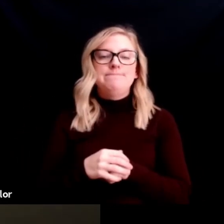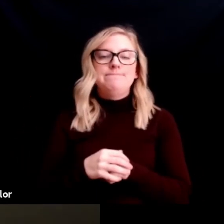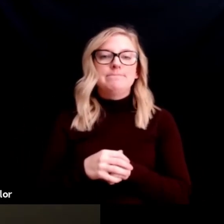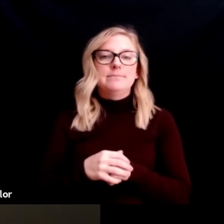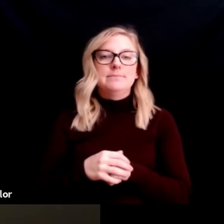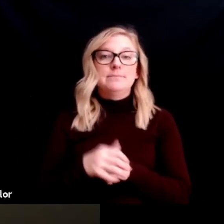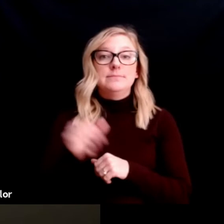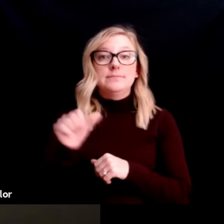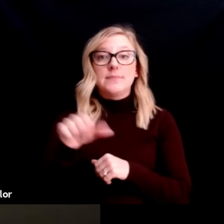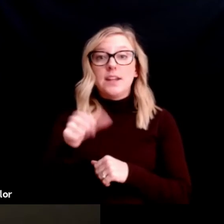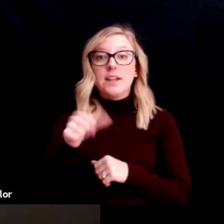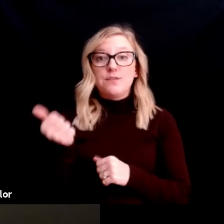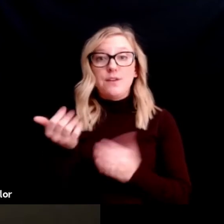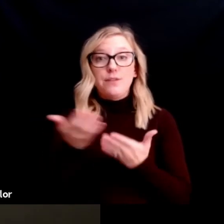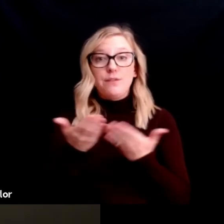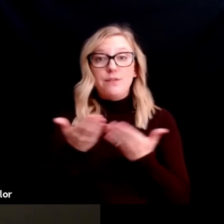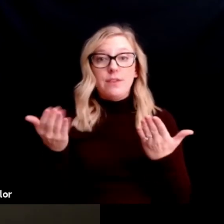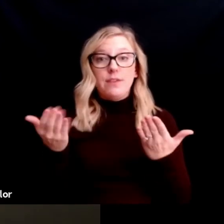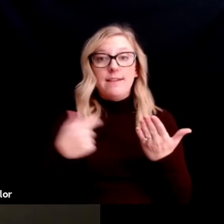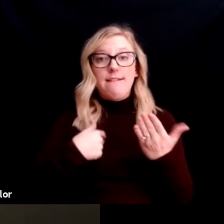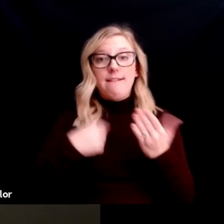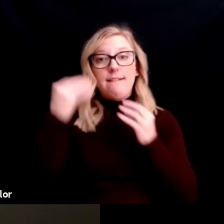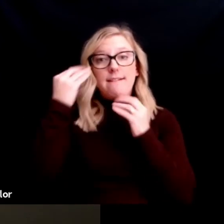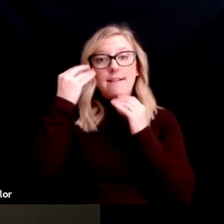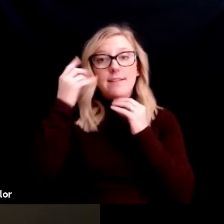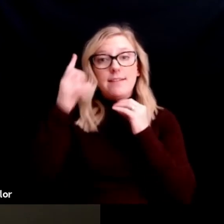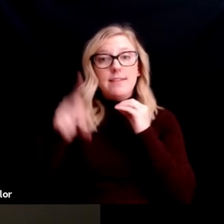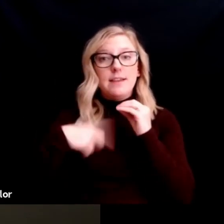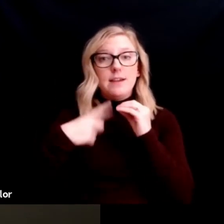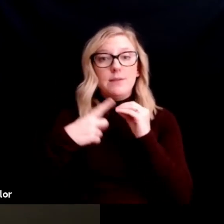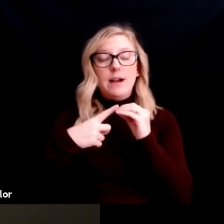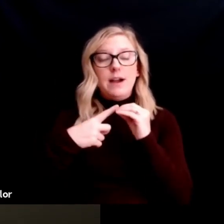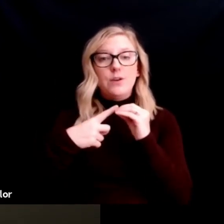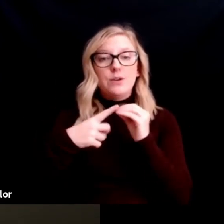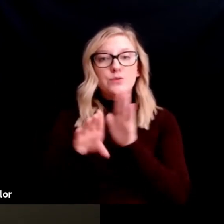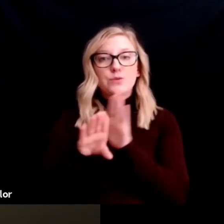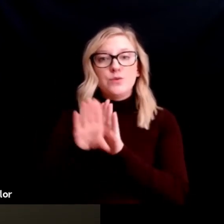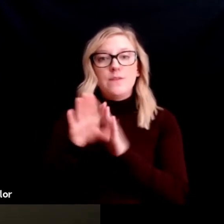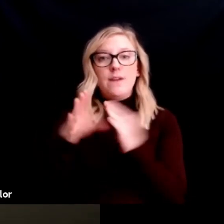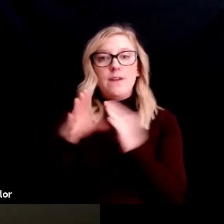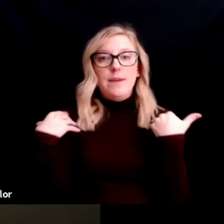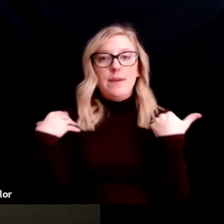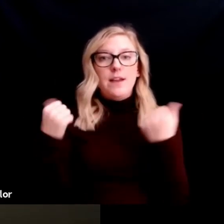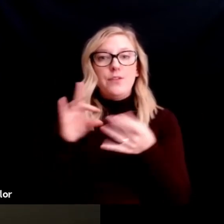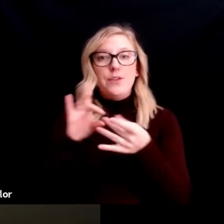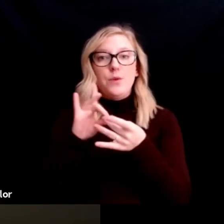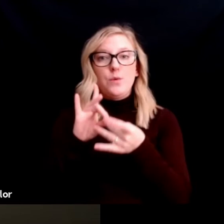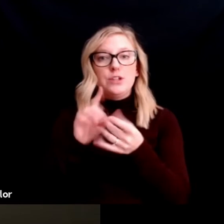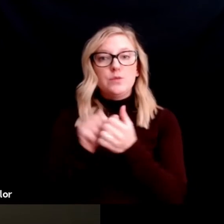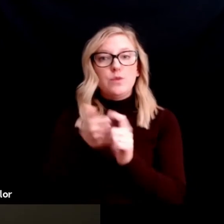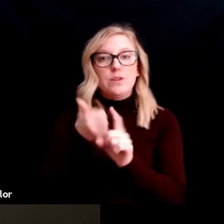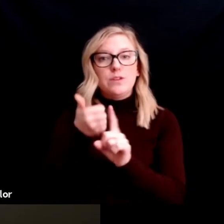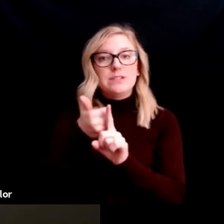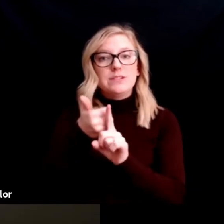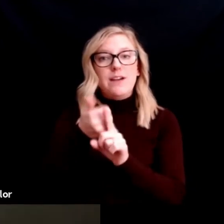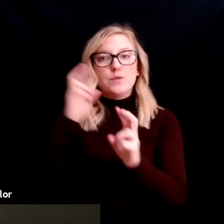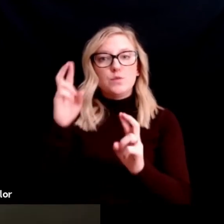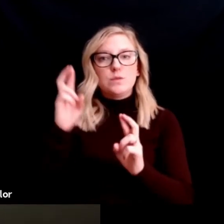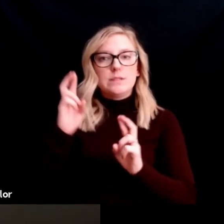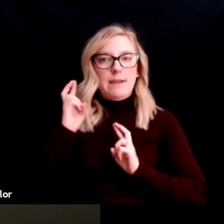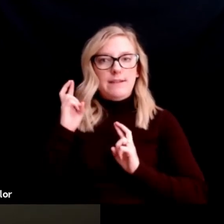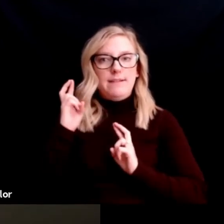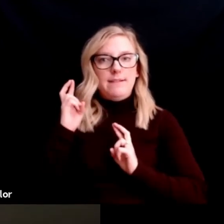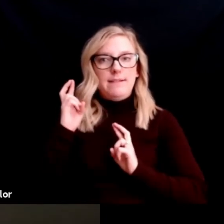Another thing that I think about to create a healthy relationship with yourself is respect. So, we talk a lot about